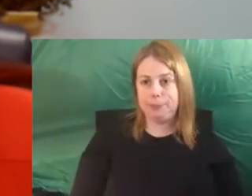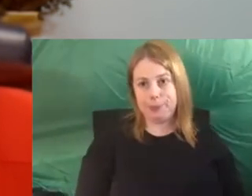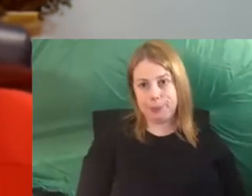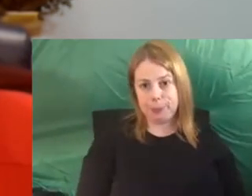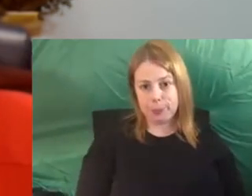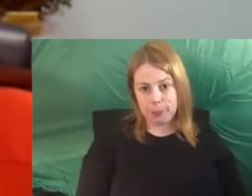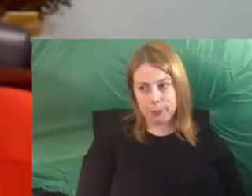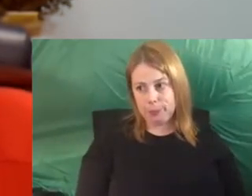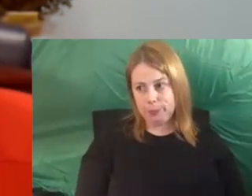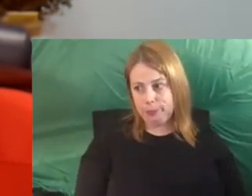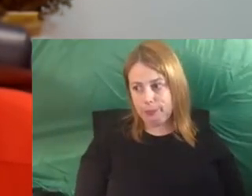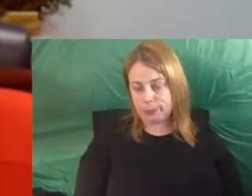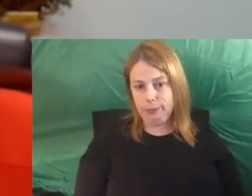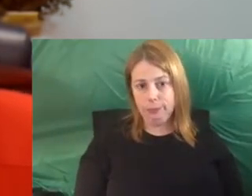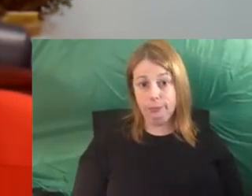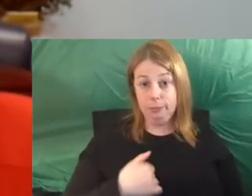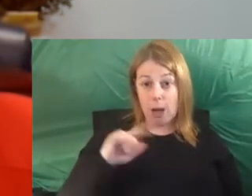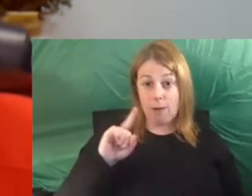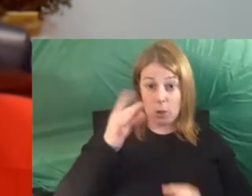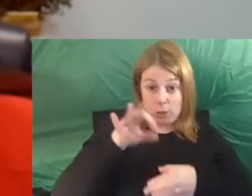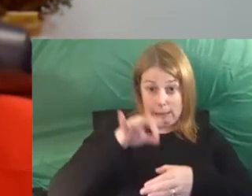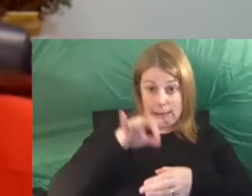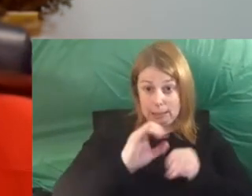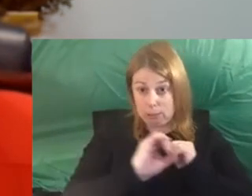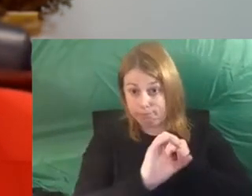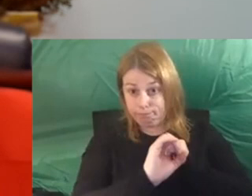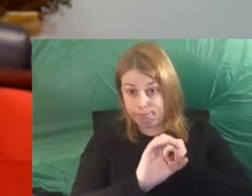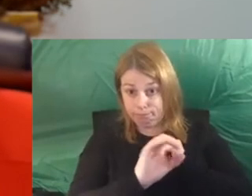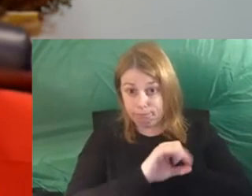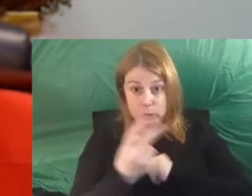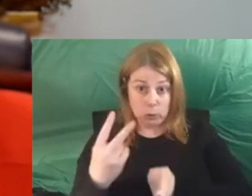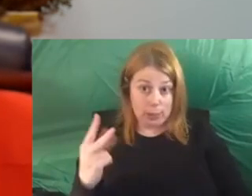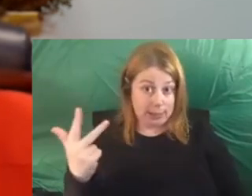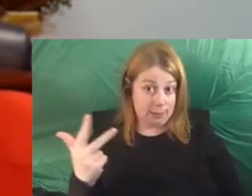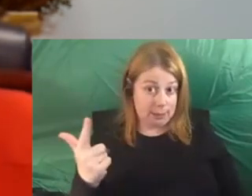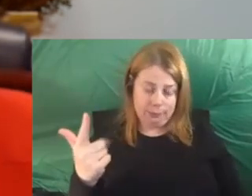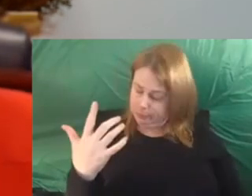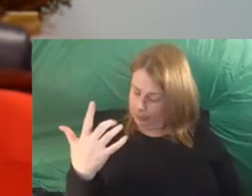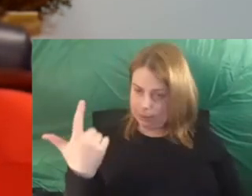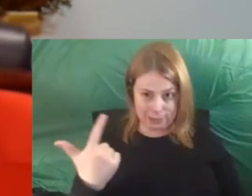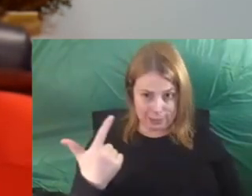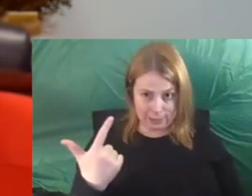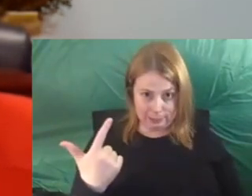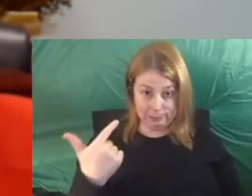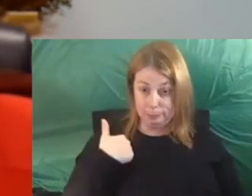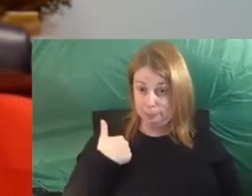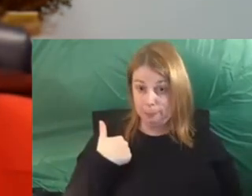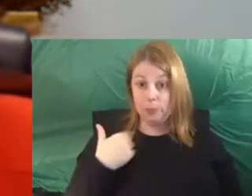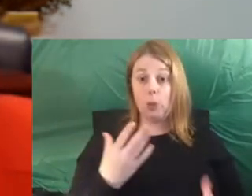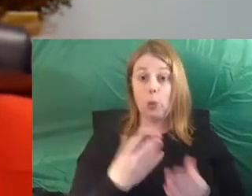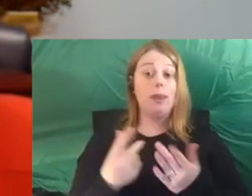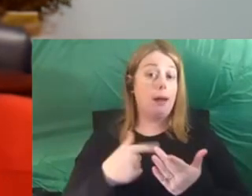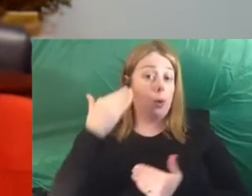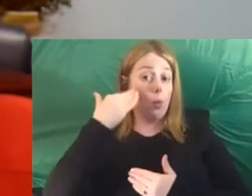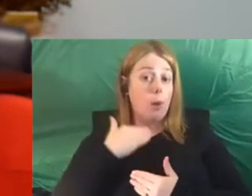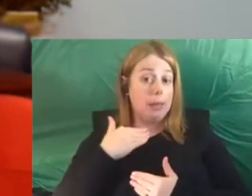During my first election campaign in 2017, I, along with several other female candidates in the